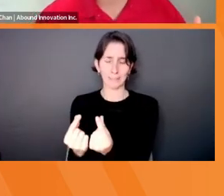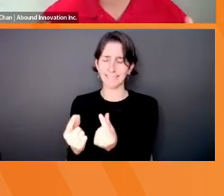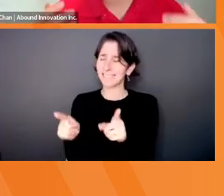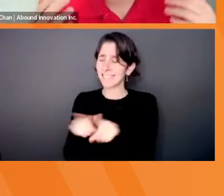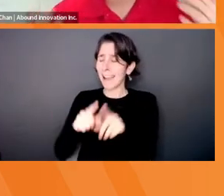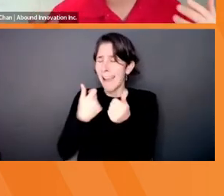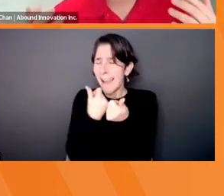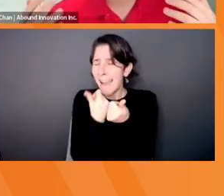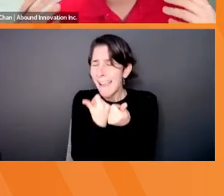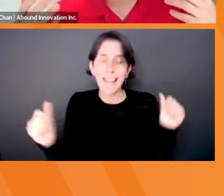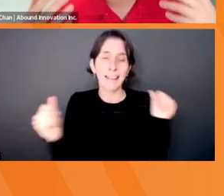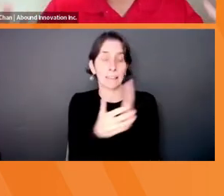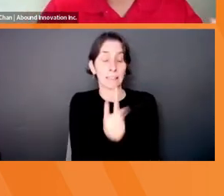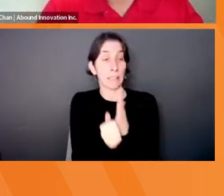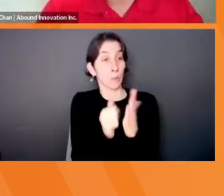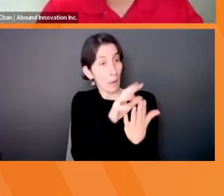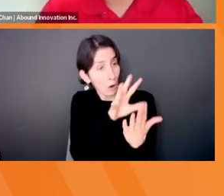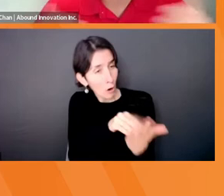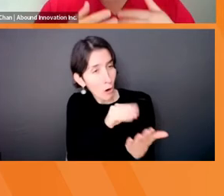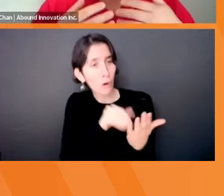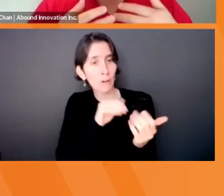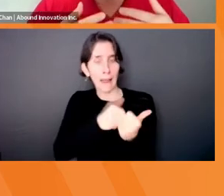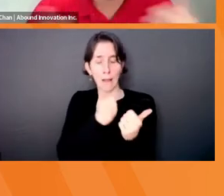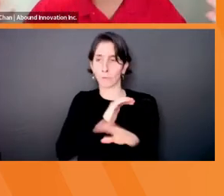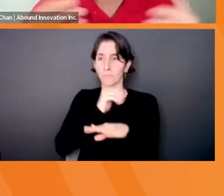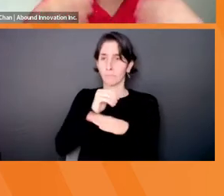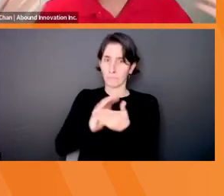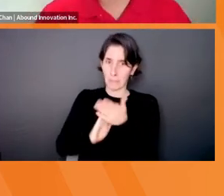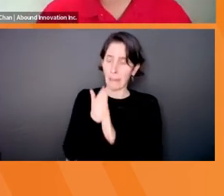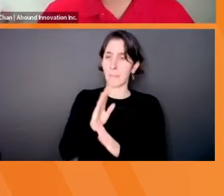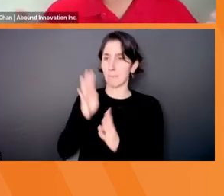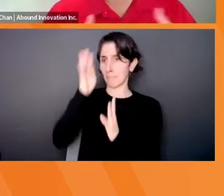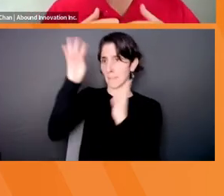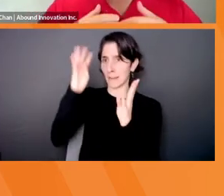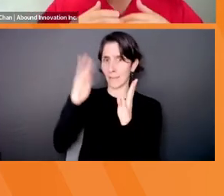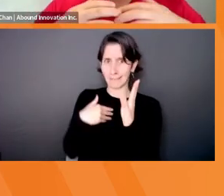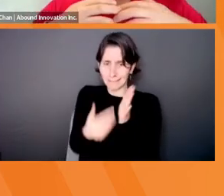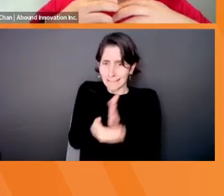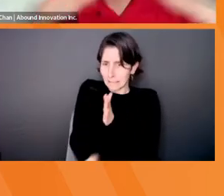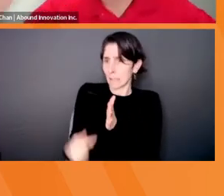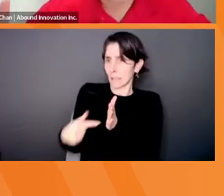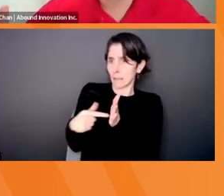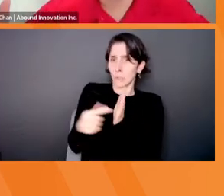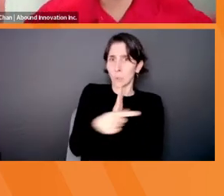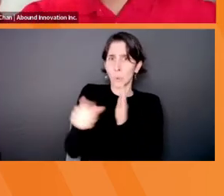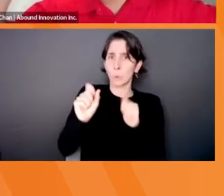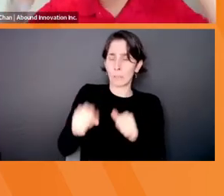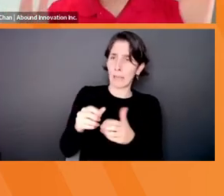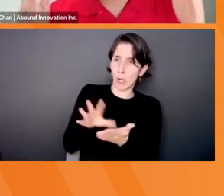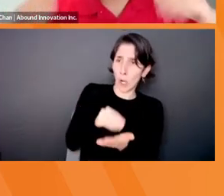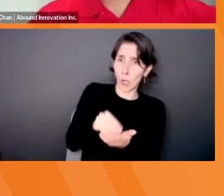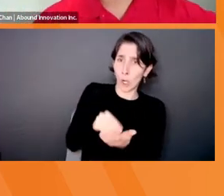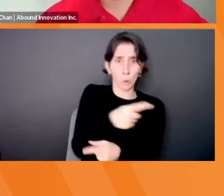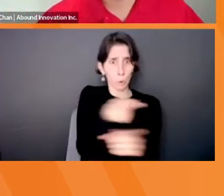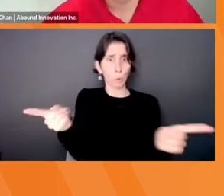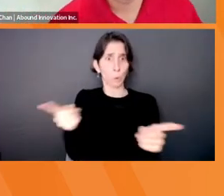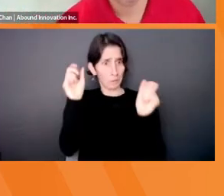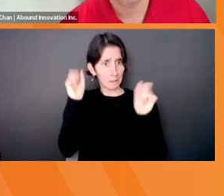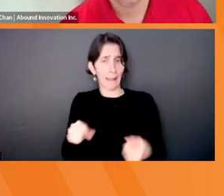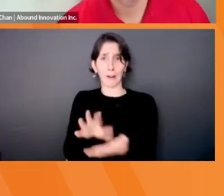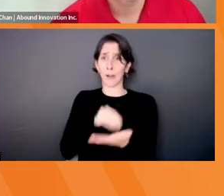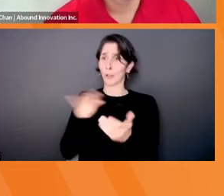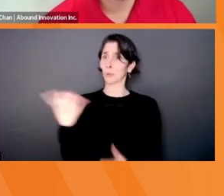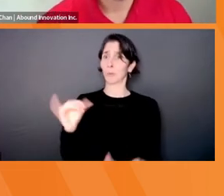can learn what, uh, how to be an innovator. It's a learnable buildable skill that all of y'all can learn.